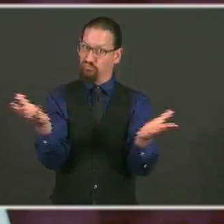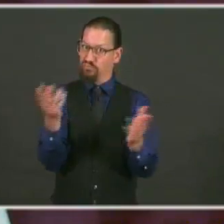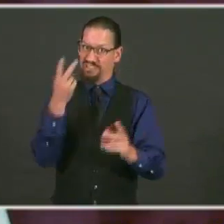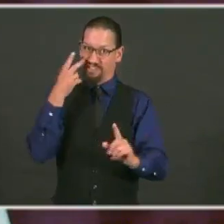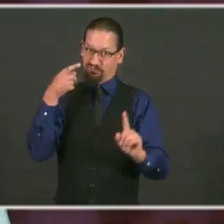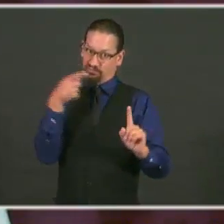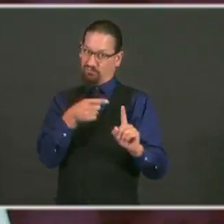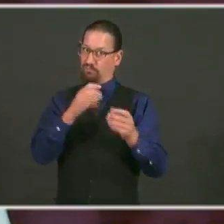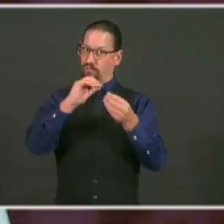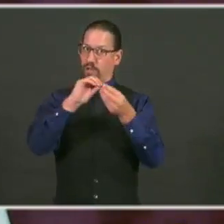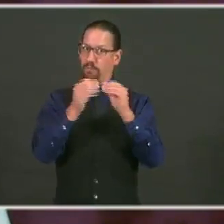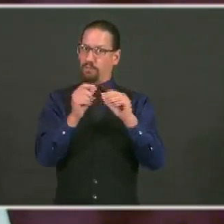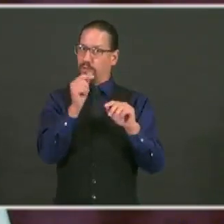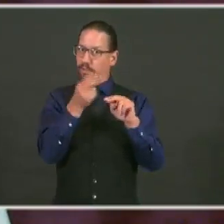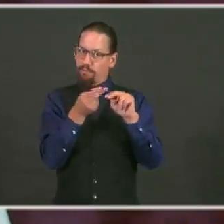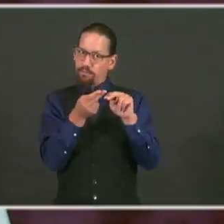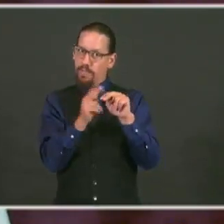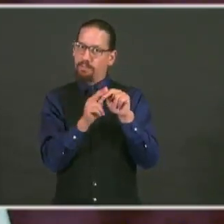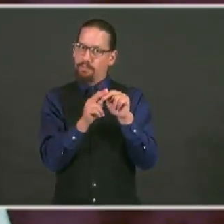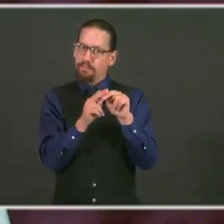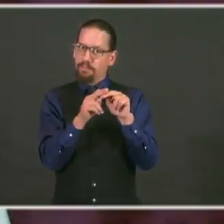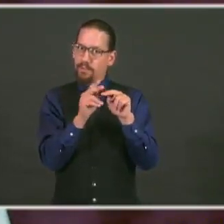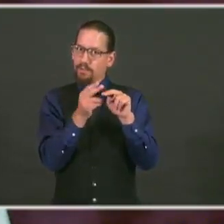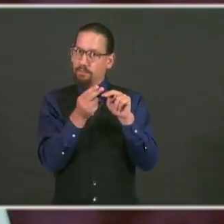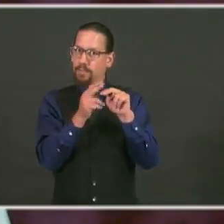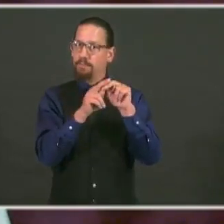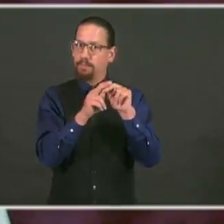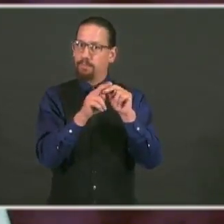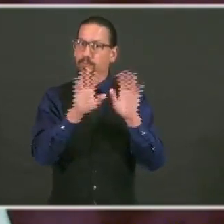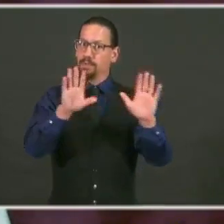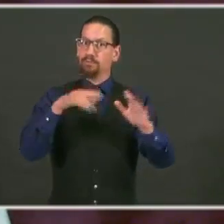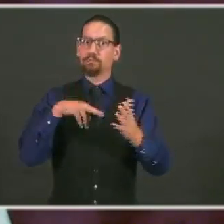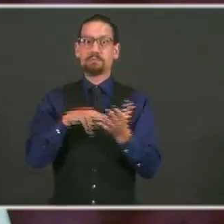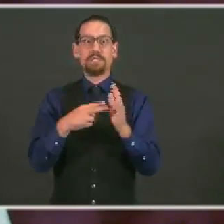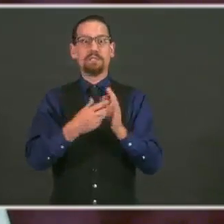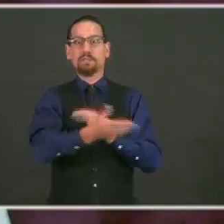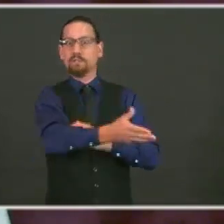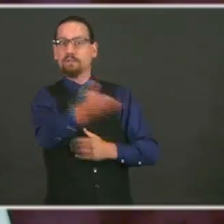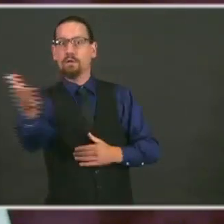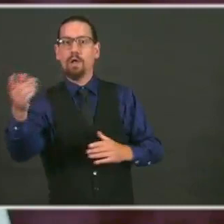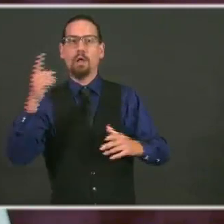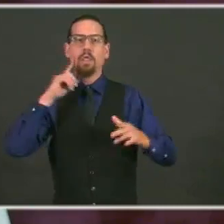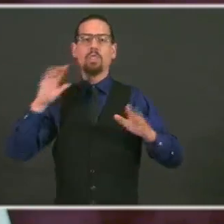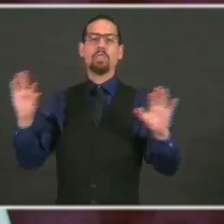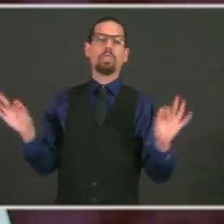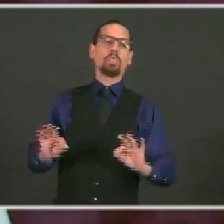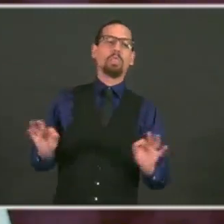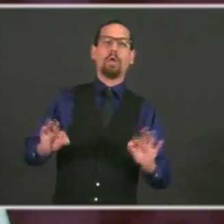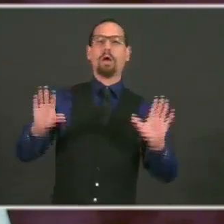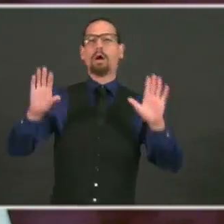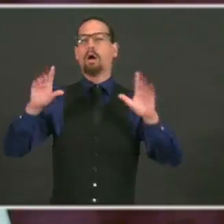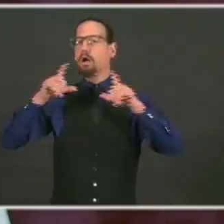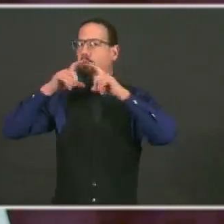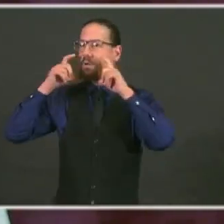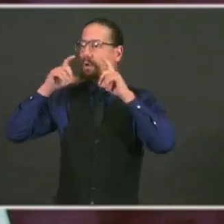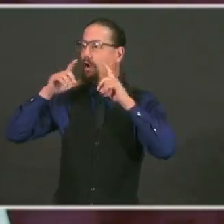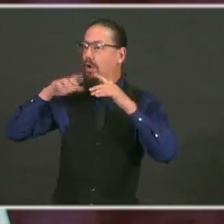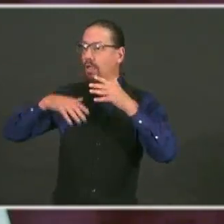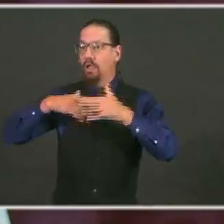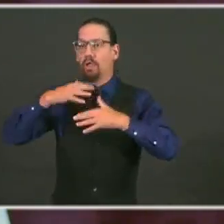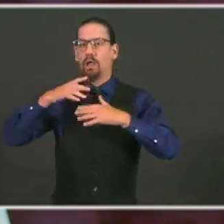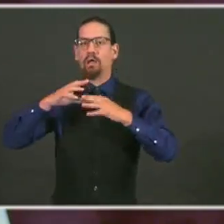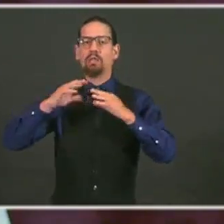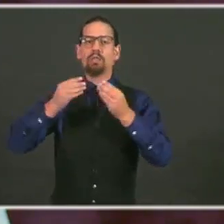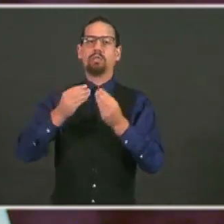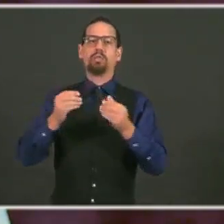the virus remains with us, and we cannot let our guard down. The reason, you know, some people say, oh,